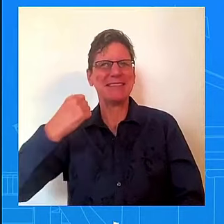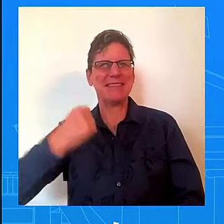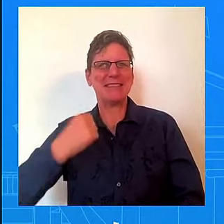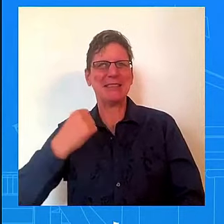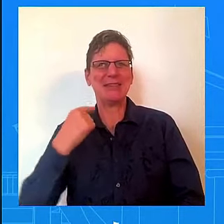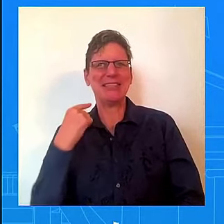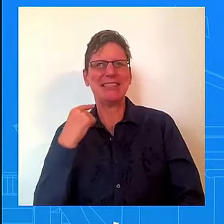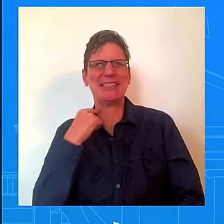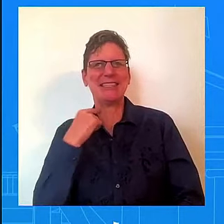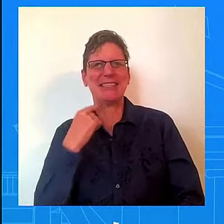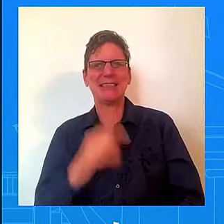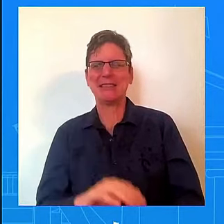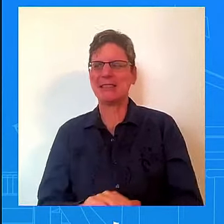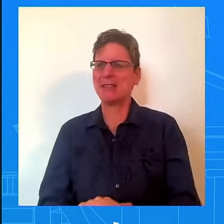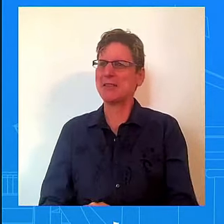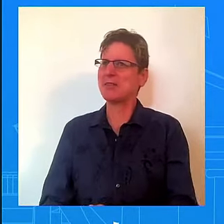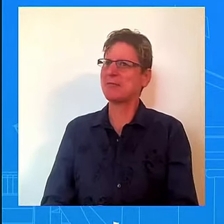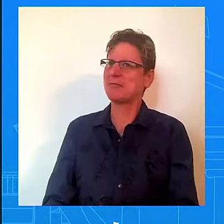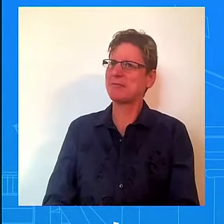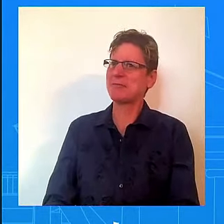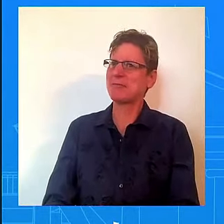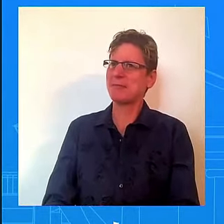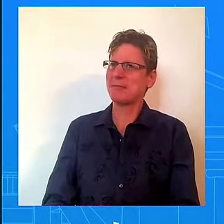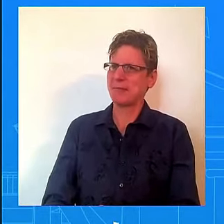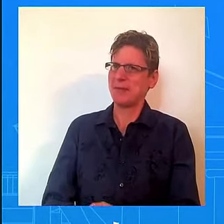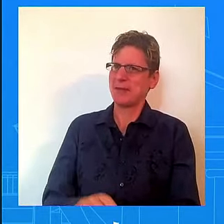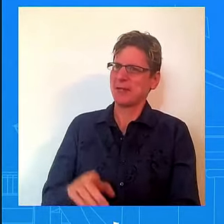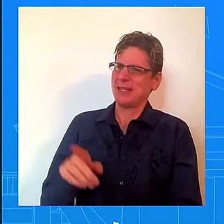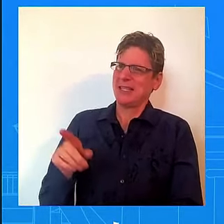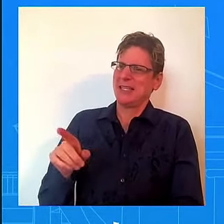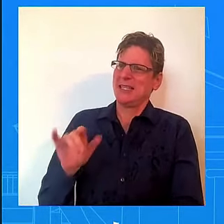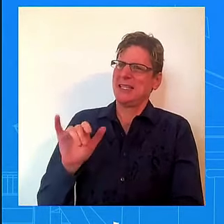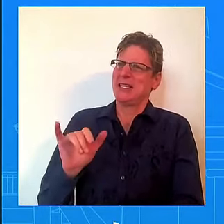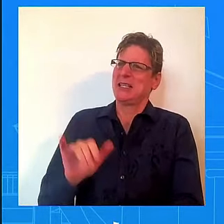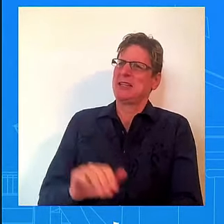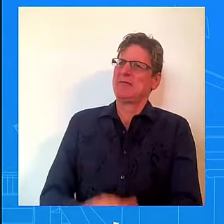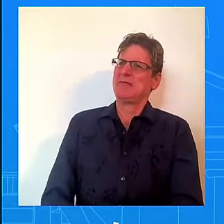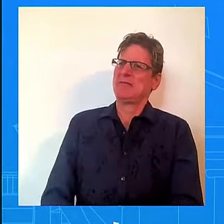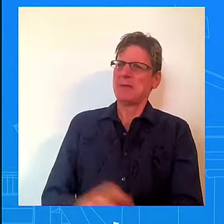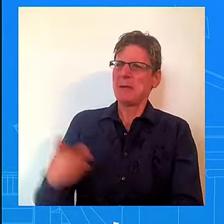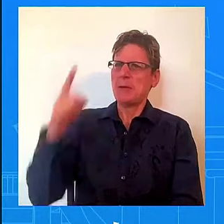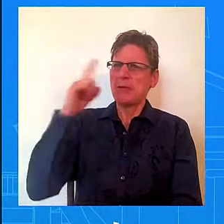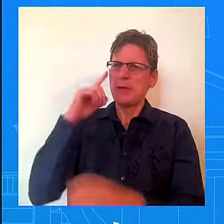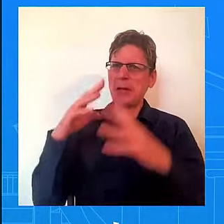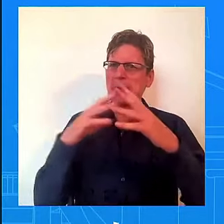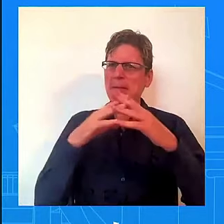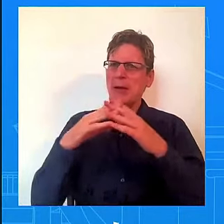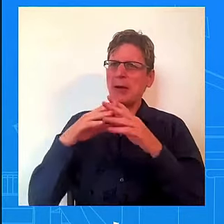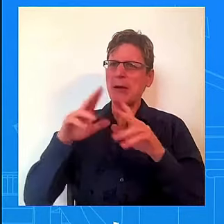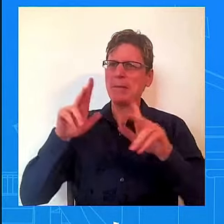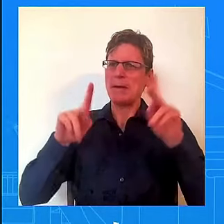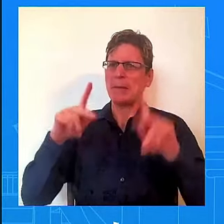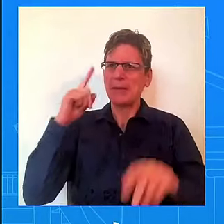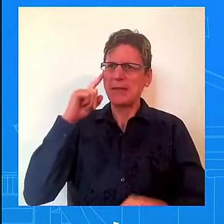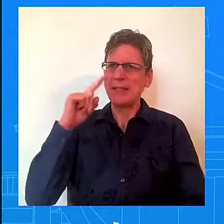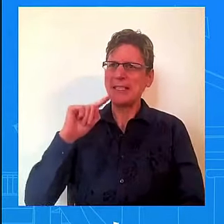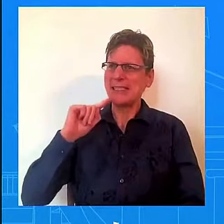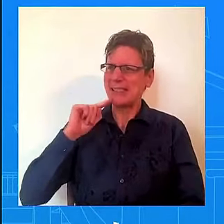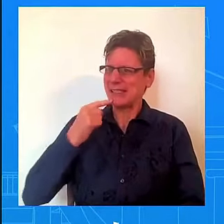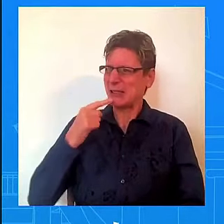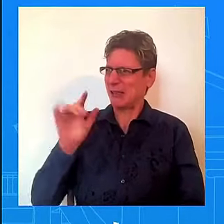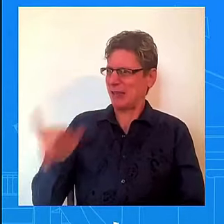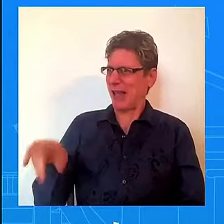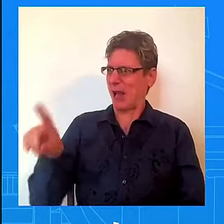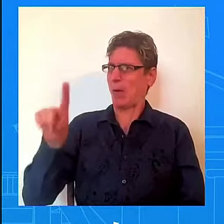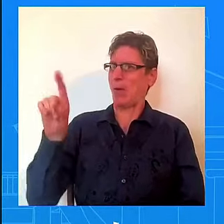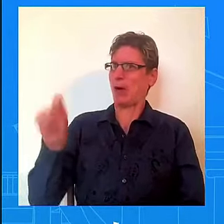seriously think that this is an important question? They care... You know what they care about? They care about the economy. They care about lowering costs. They